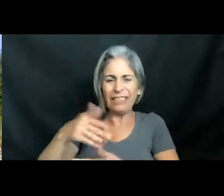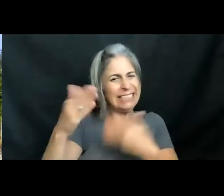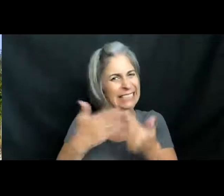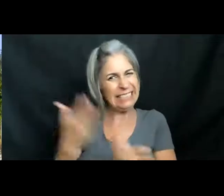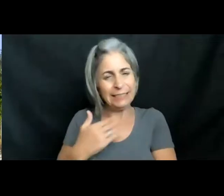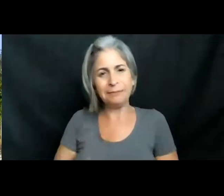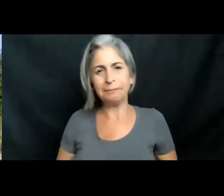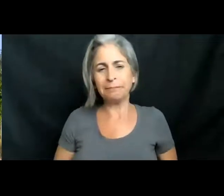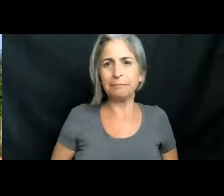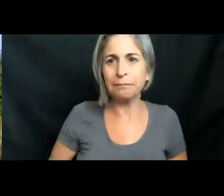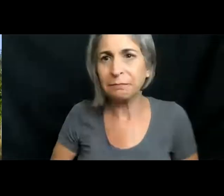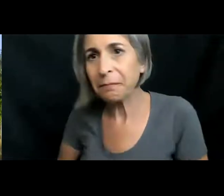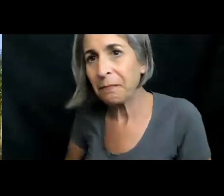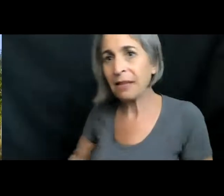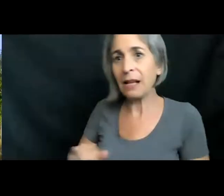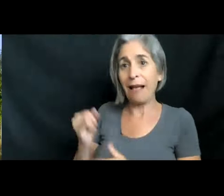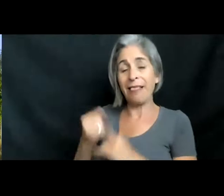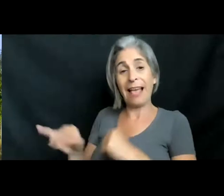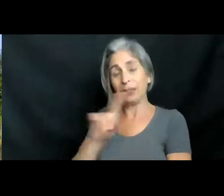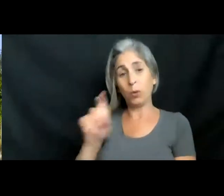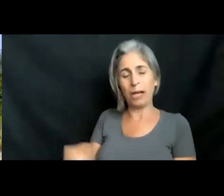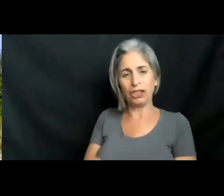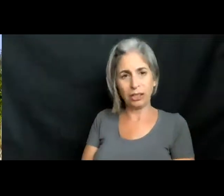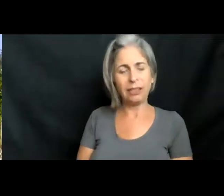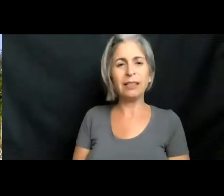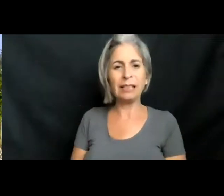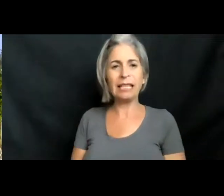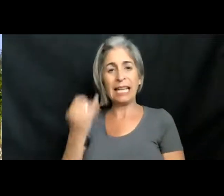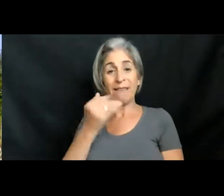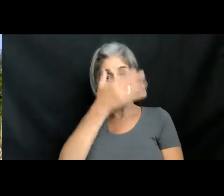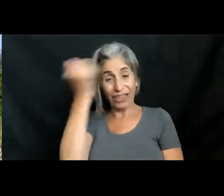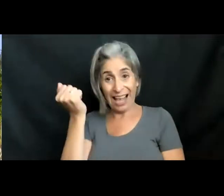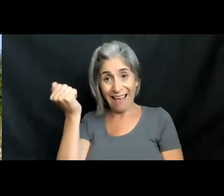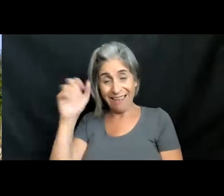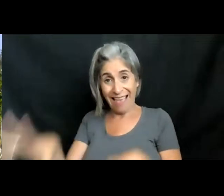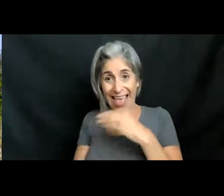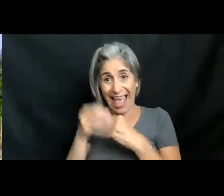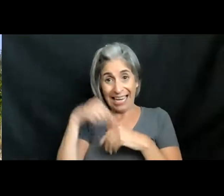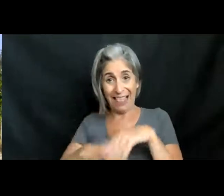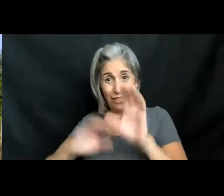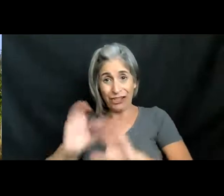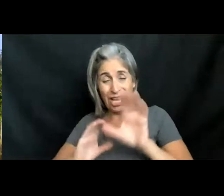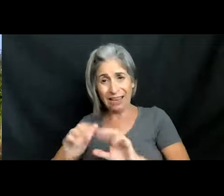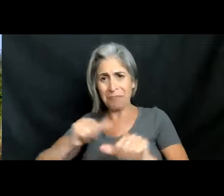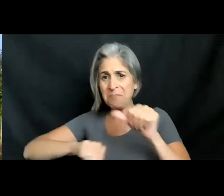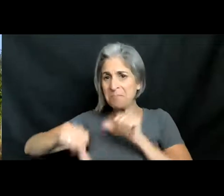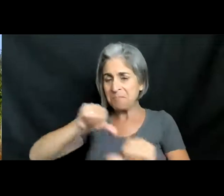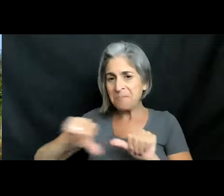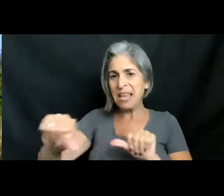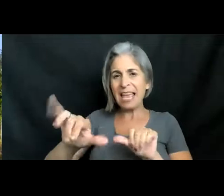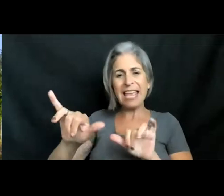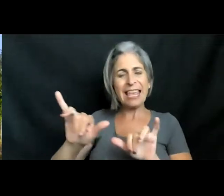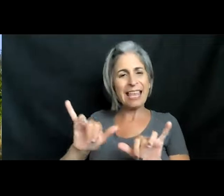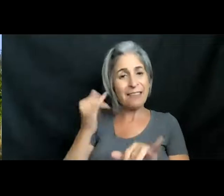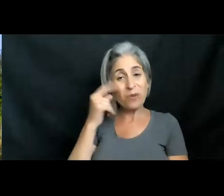Beautiful. And I think that was my last question. If I did miss one, please throw it in the chat. I will be happy to hang out for a bit. But if you